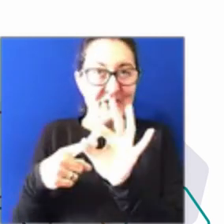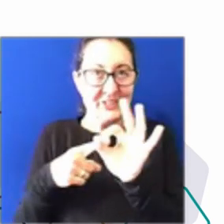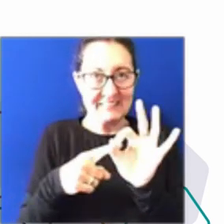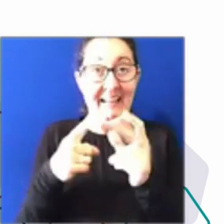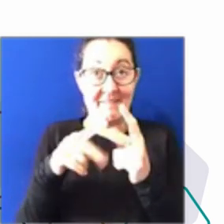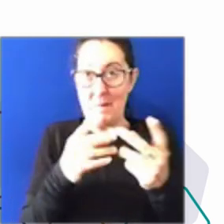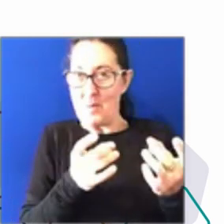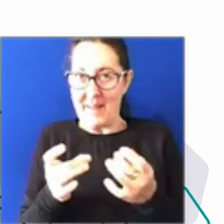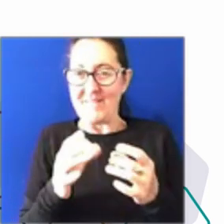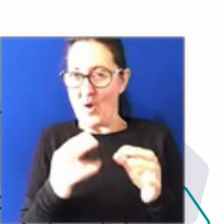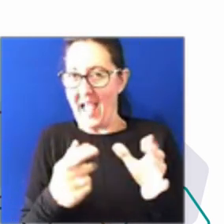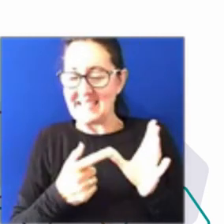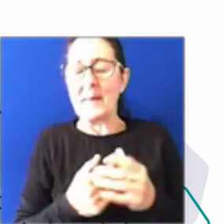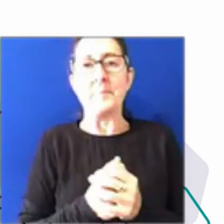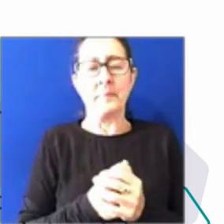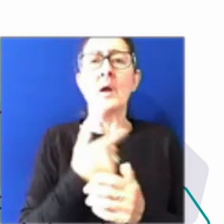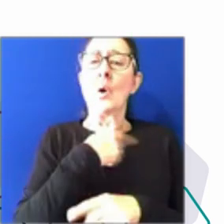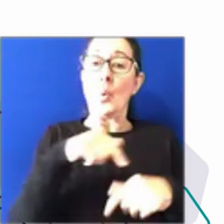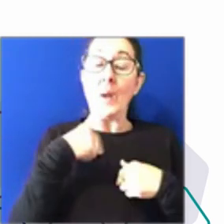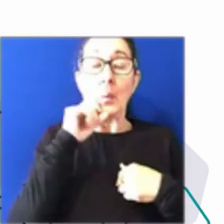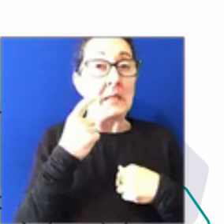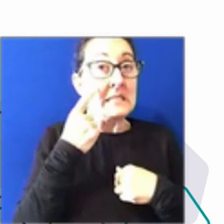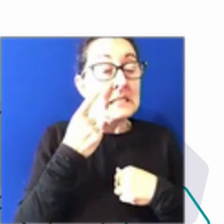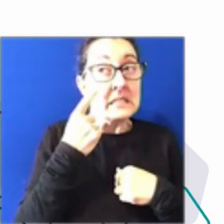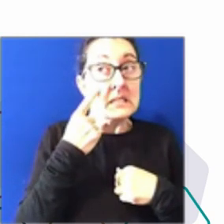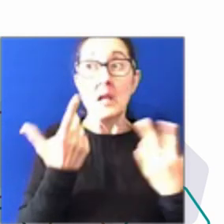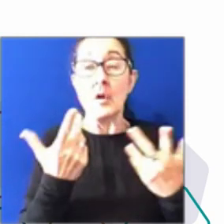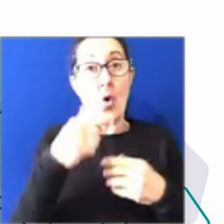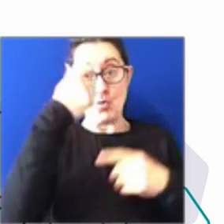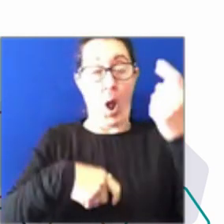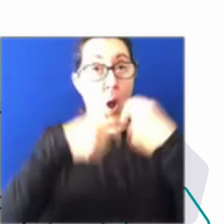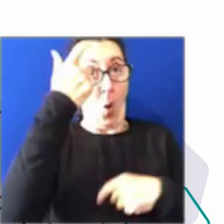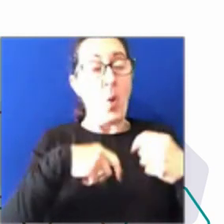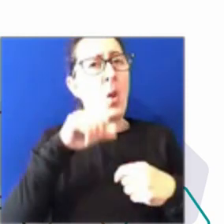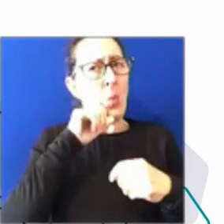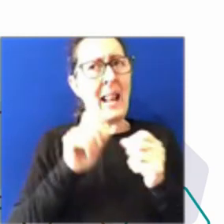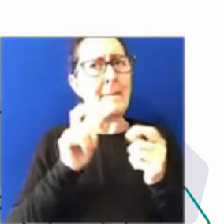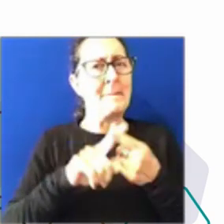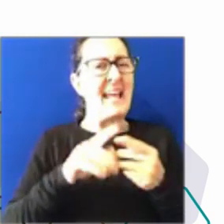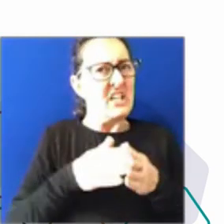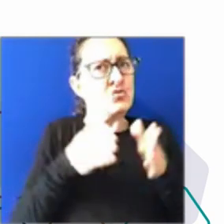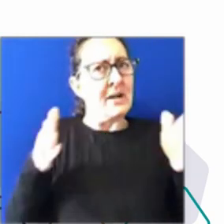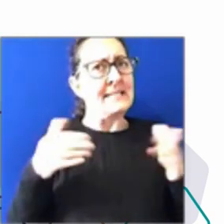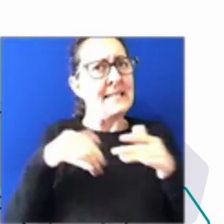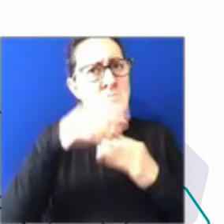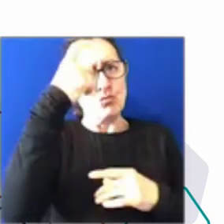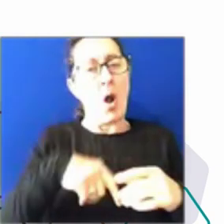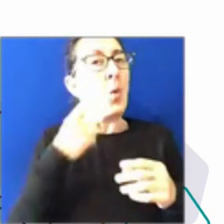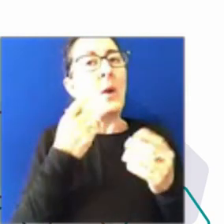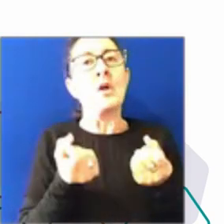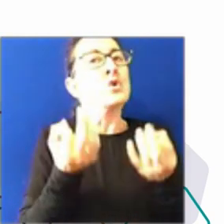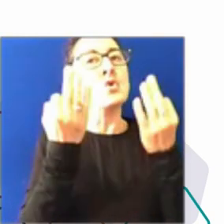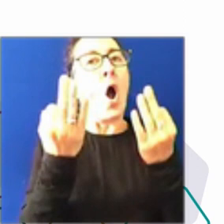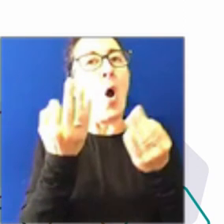Are we going to see an increase in roles being advertised with no stipulated region location to truly